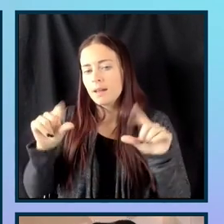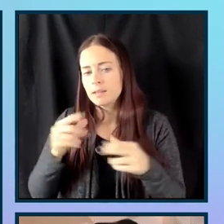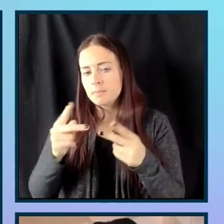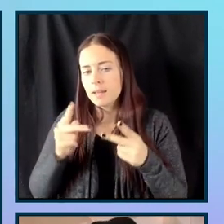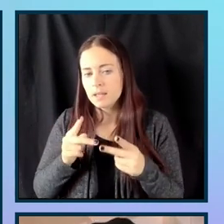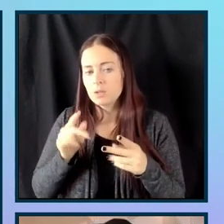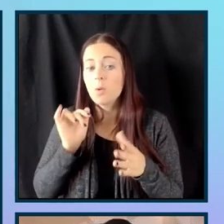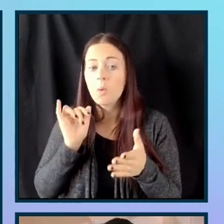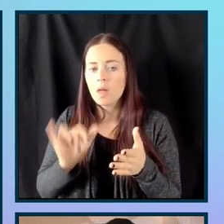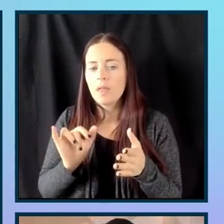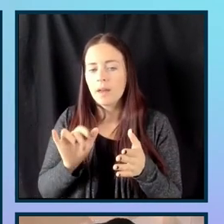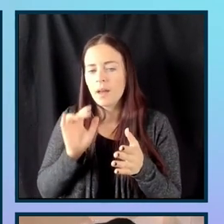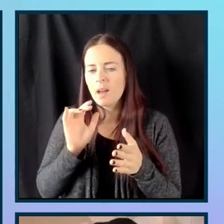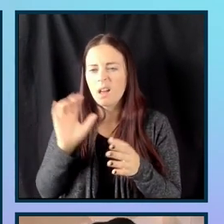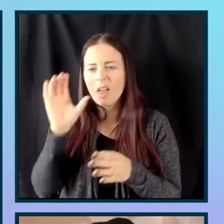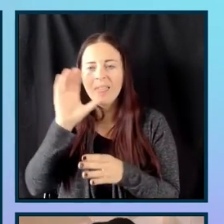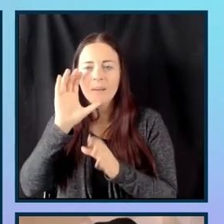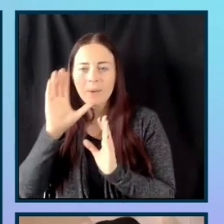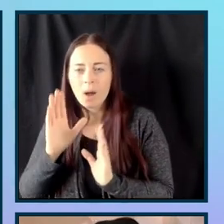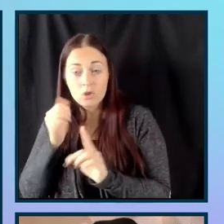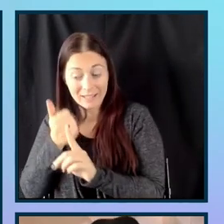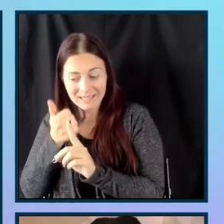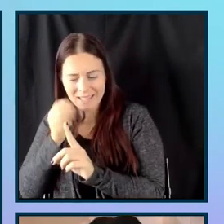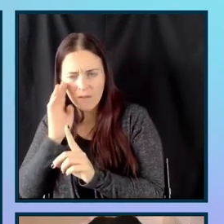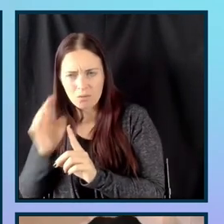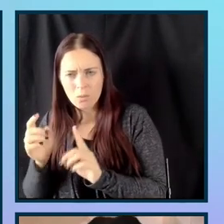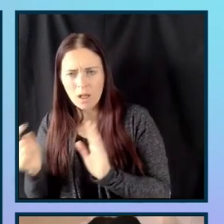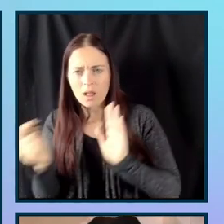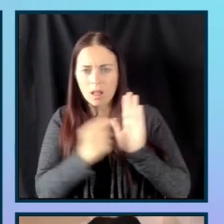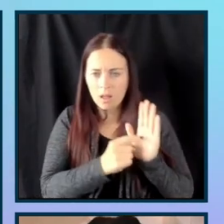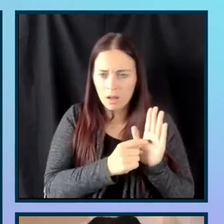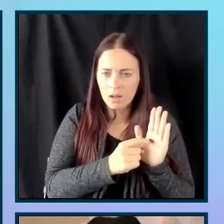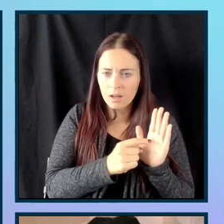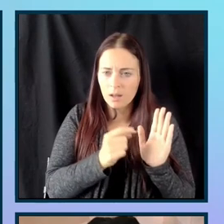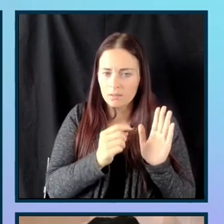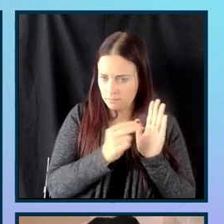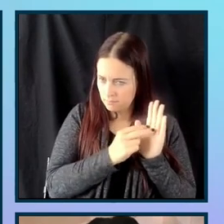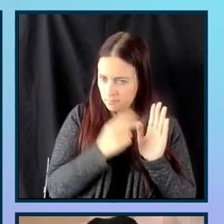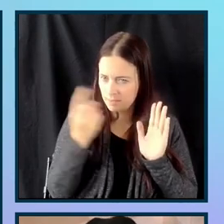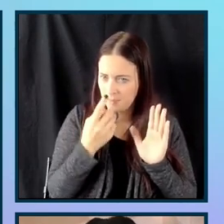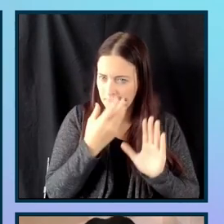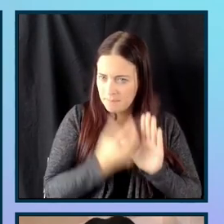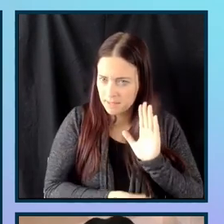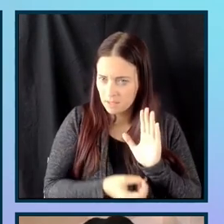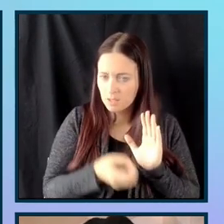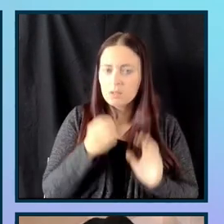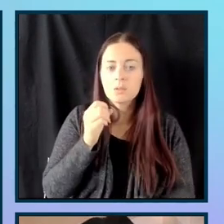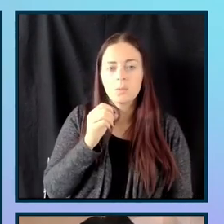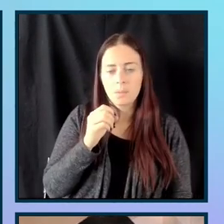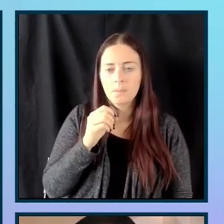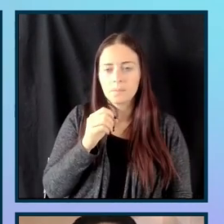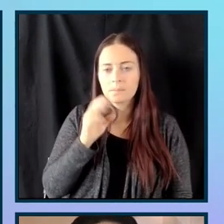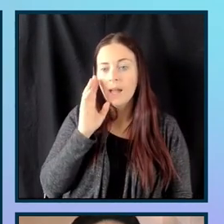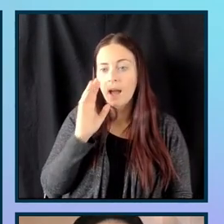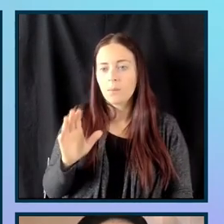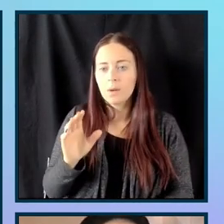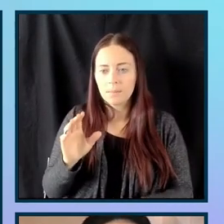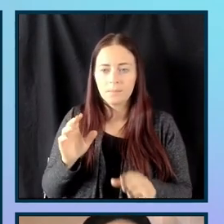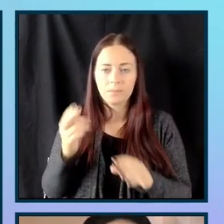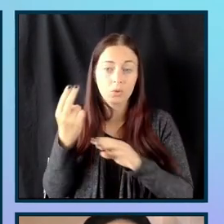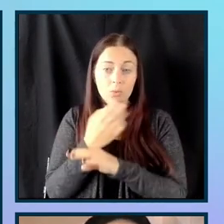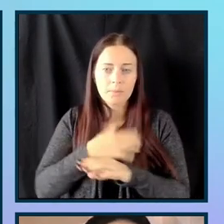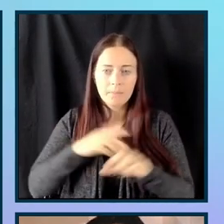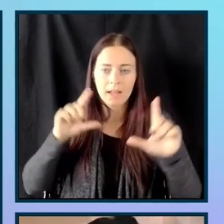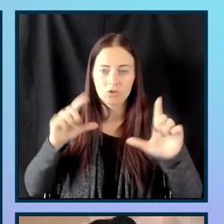browser kind of picks this up and provides that message. It's not something that I've that I've provided. So, I'm going to go ahead and turn on my screen reader to show you what that